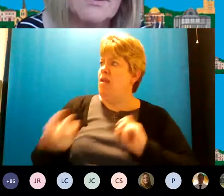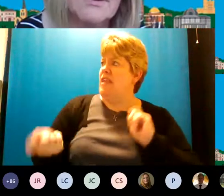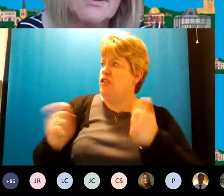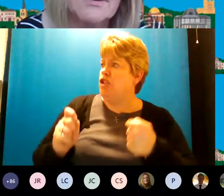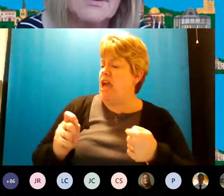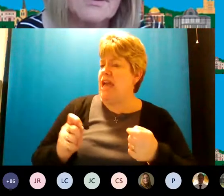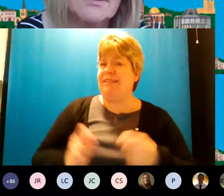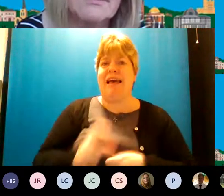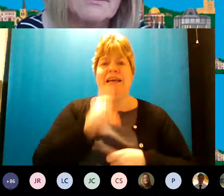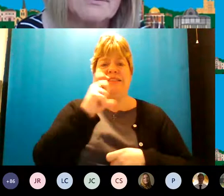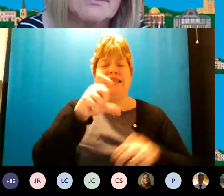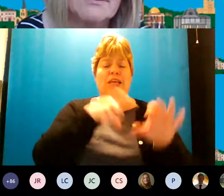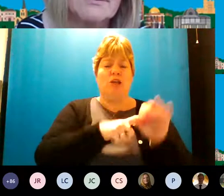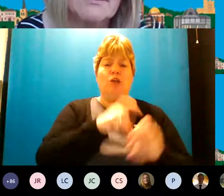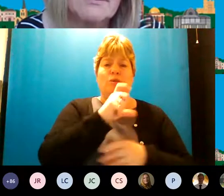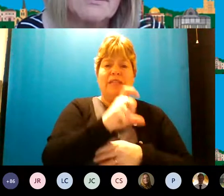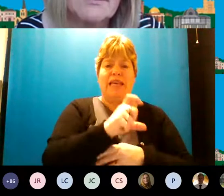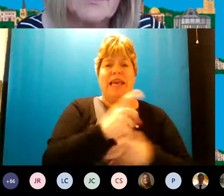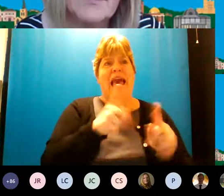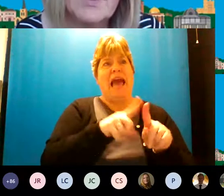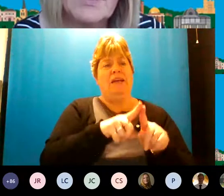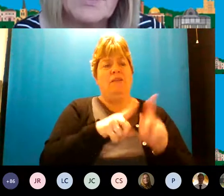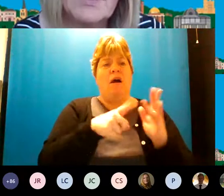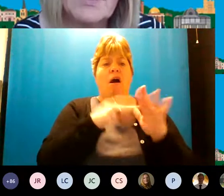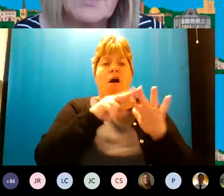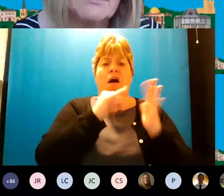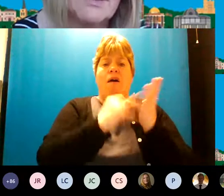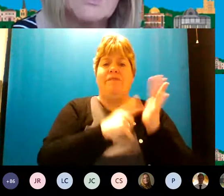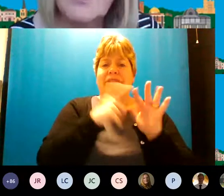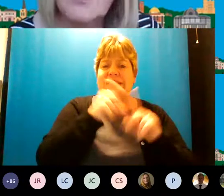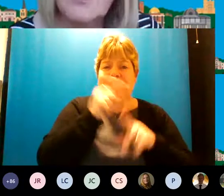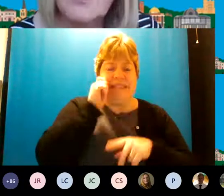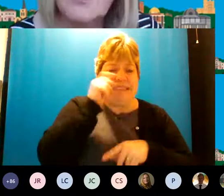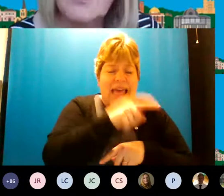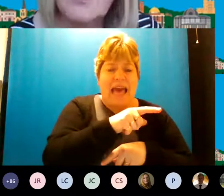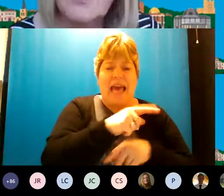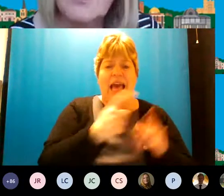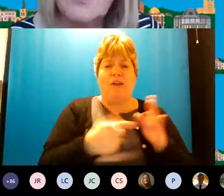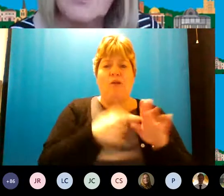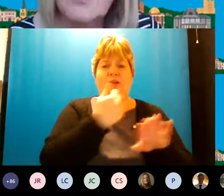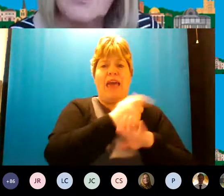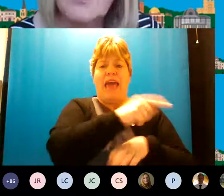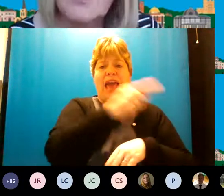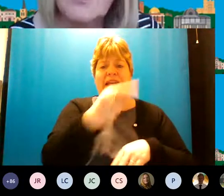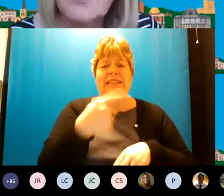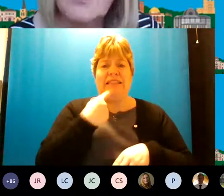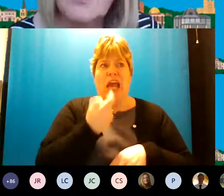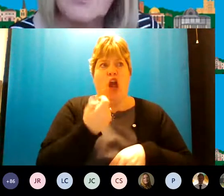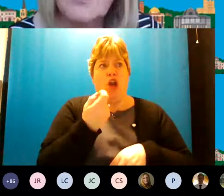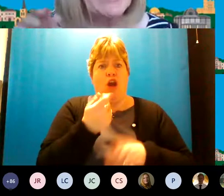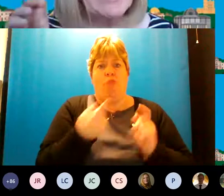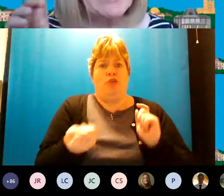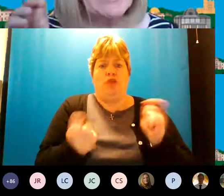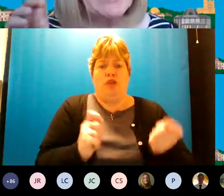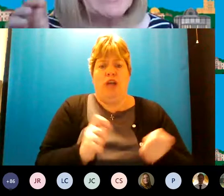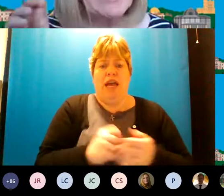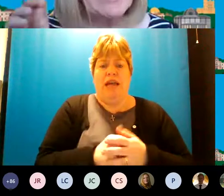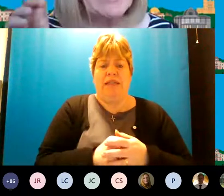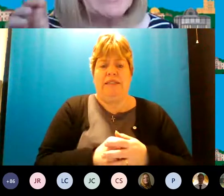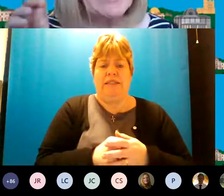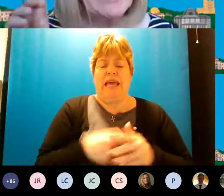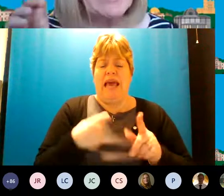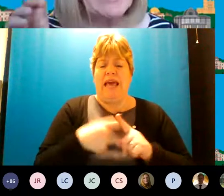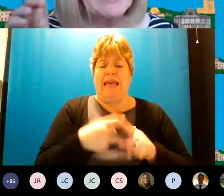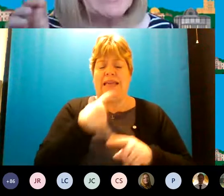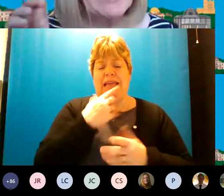likes of the cqc and ofsted and you know all these things but not much has really changed i'm really sorry